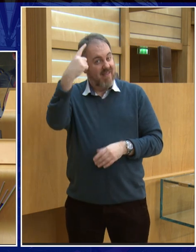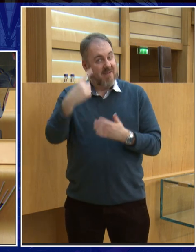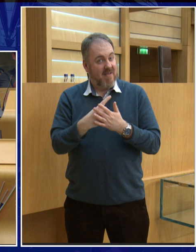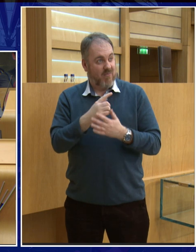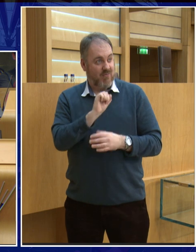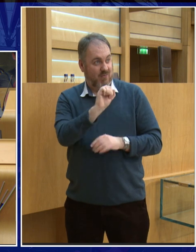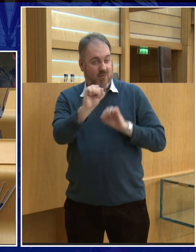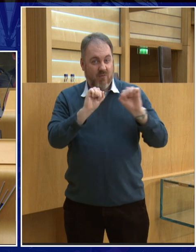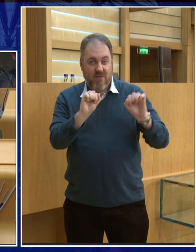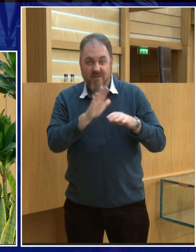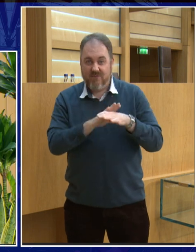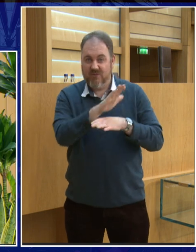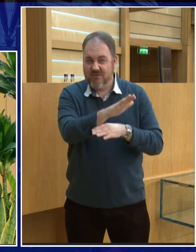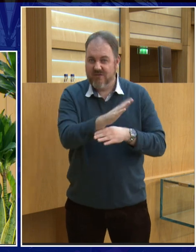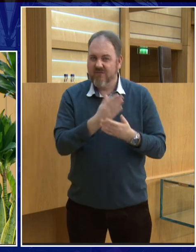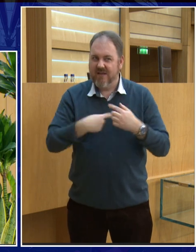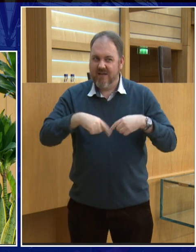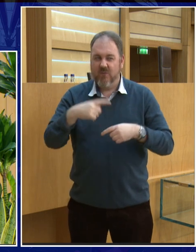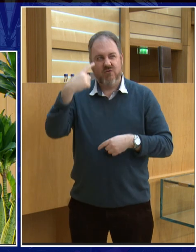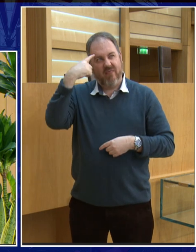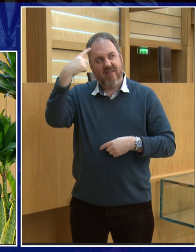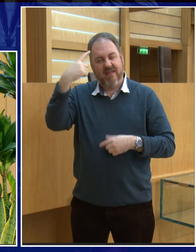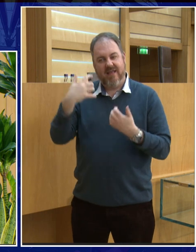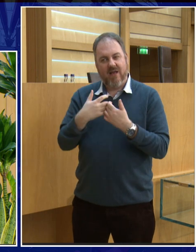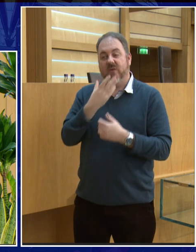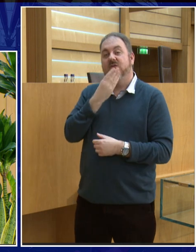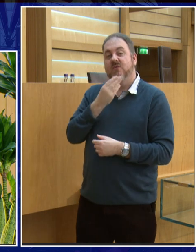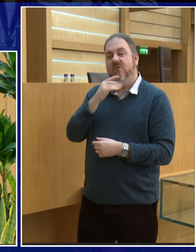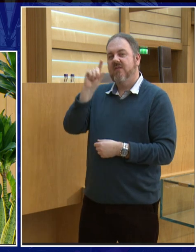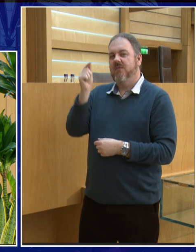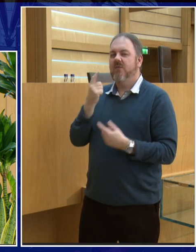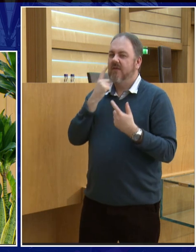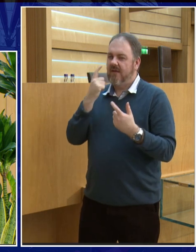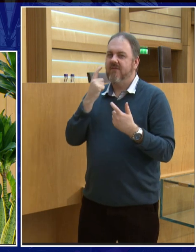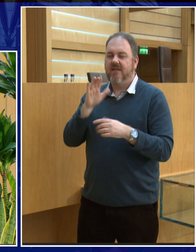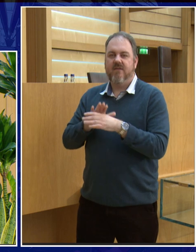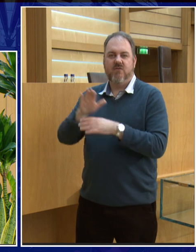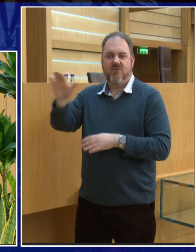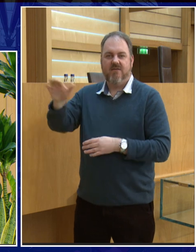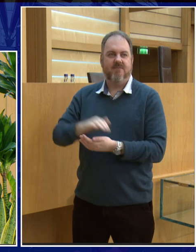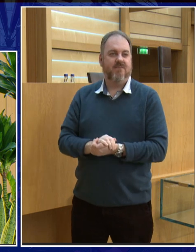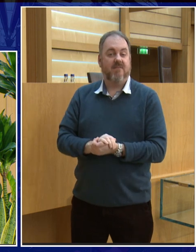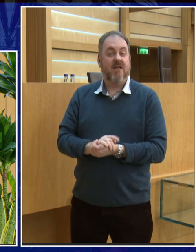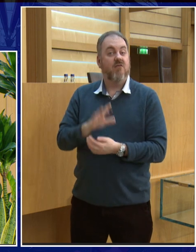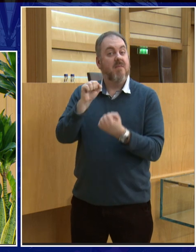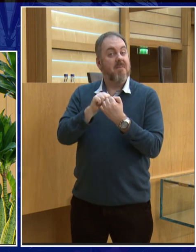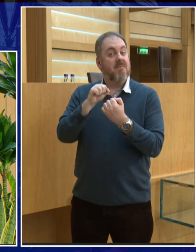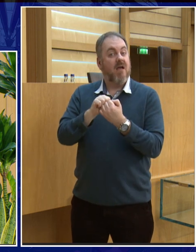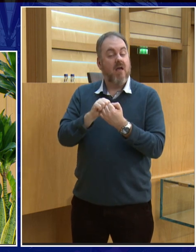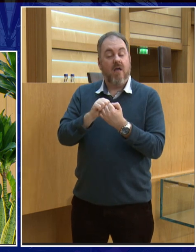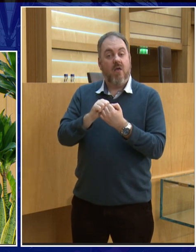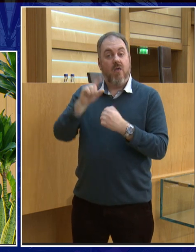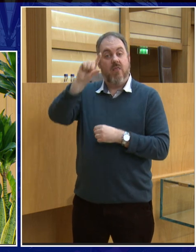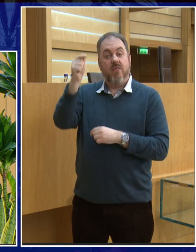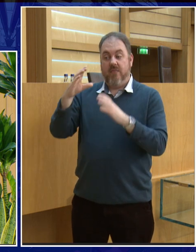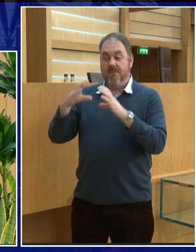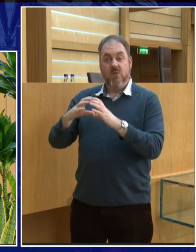decisions so I think each and every one of us should be looking to the moon so the moon does so much for us I mean it gives us tides but effectively I think the moon